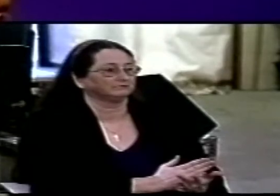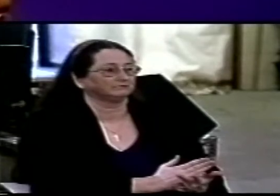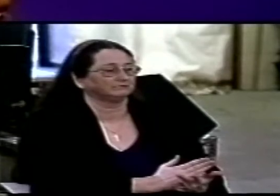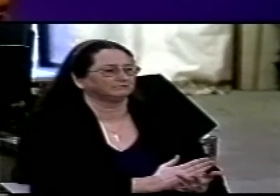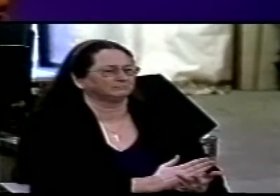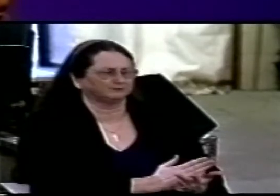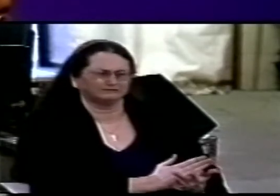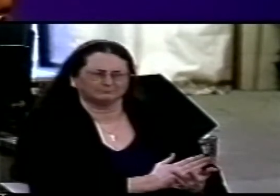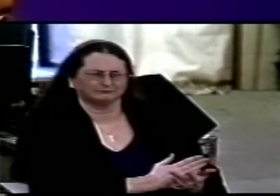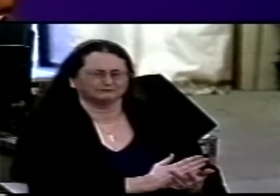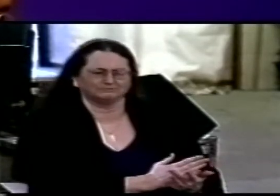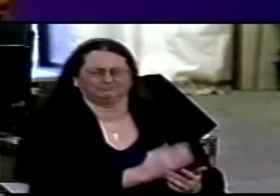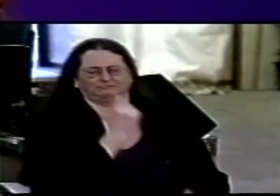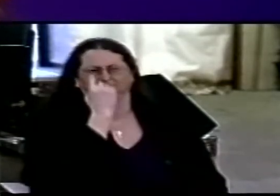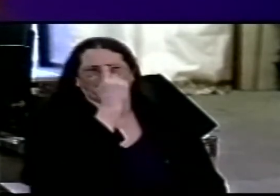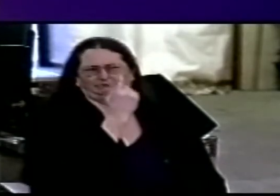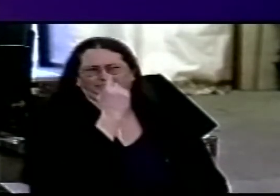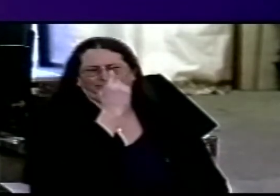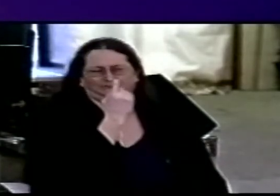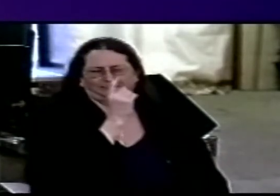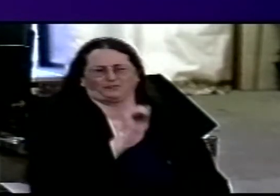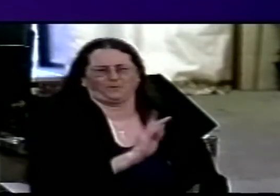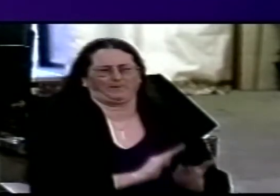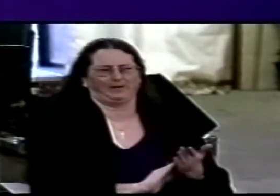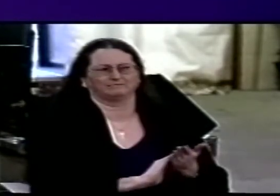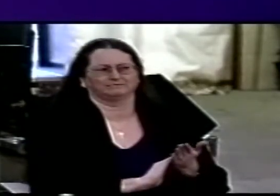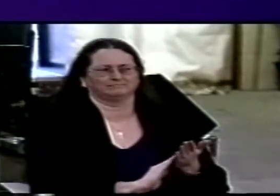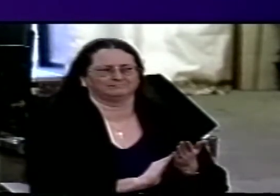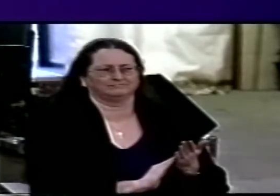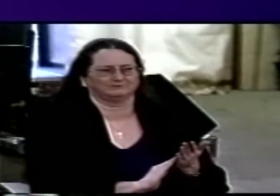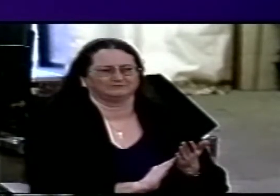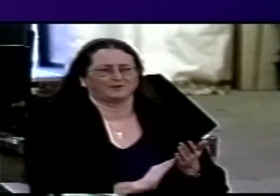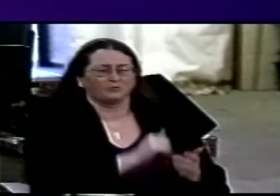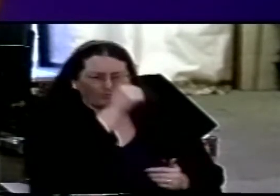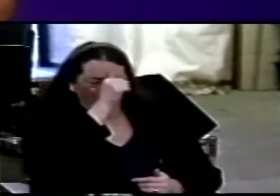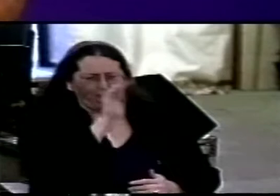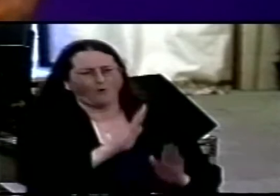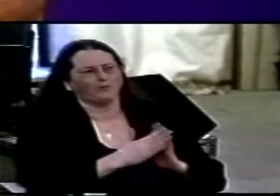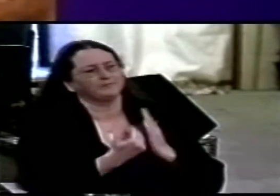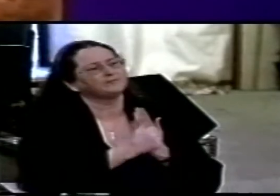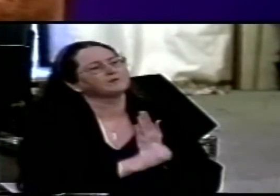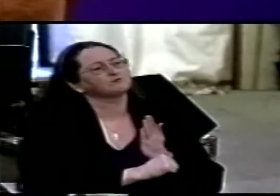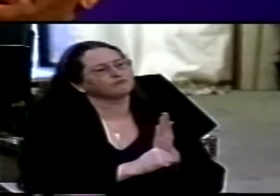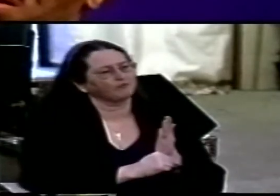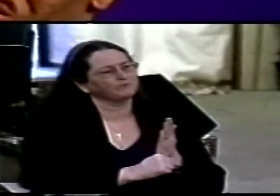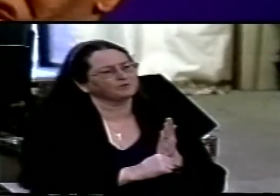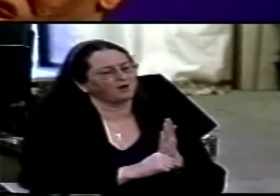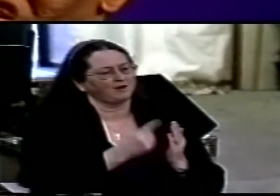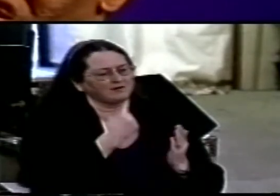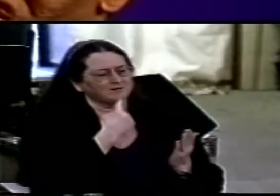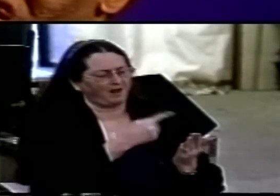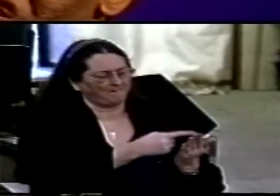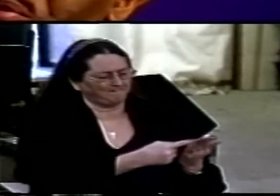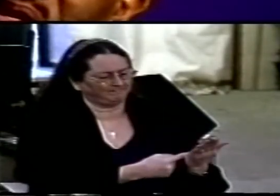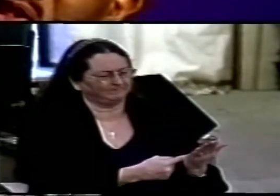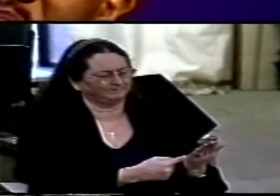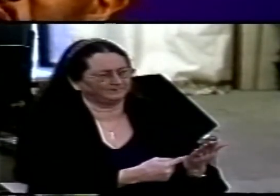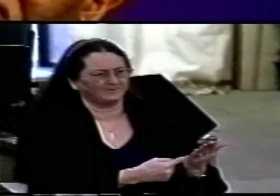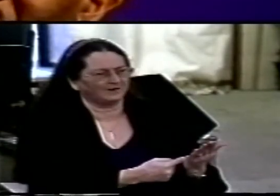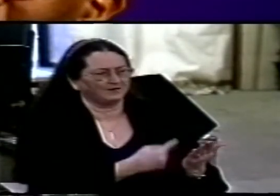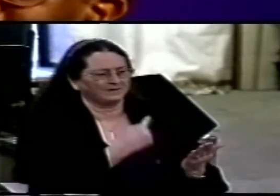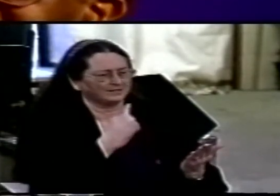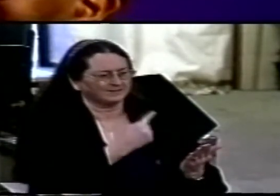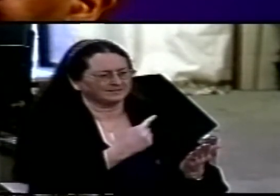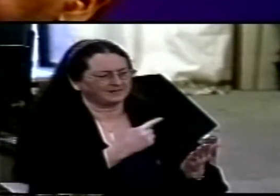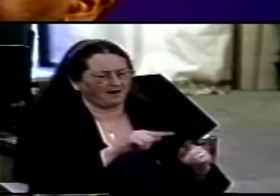that's a bit deep isn't it I mean know that in the scriptures there is no essential breach